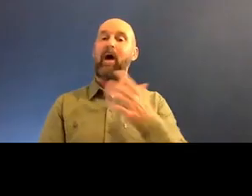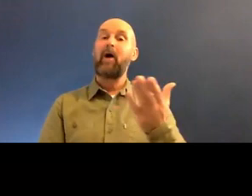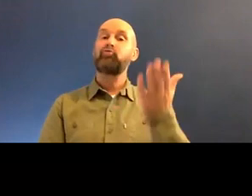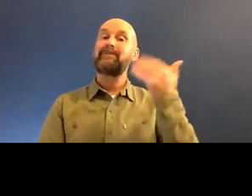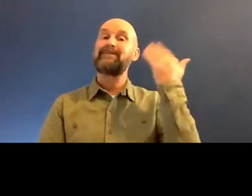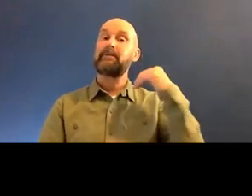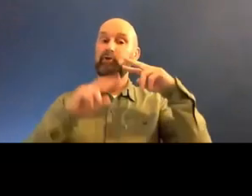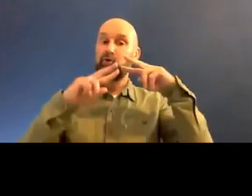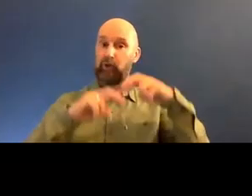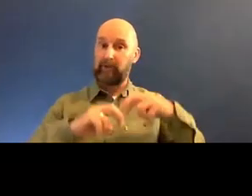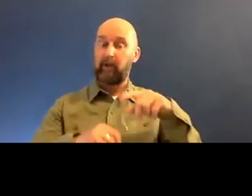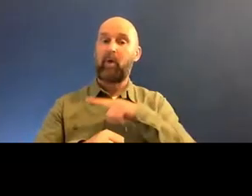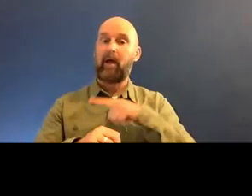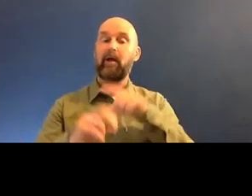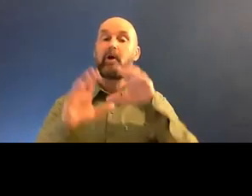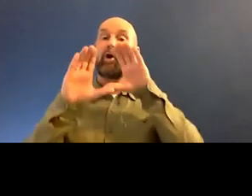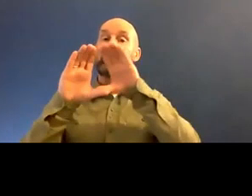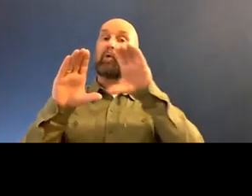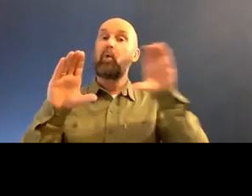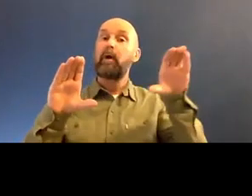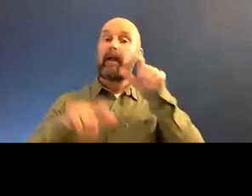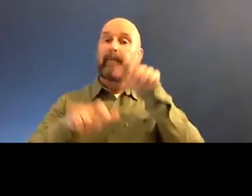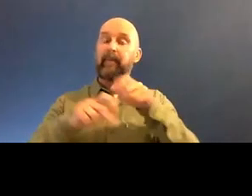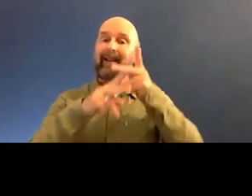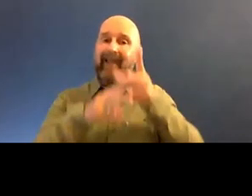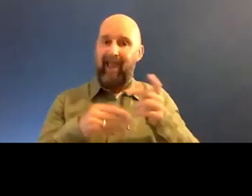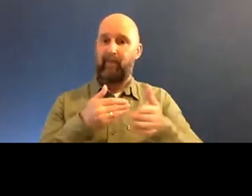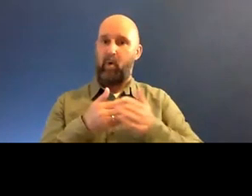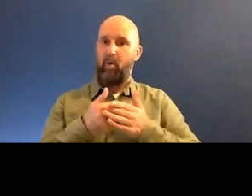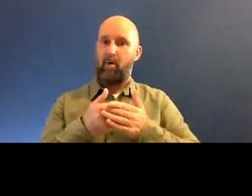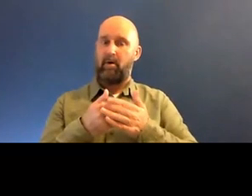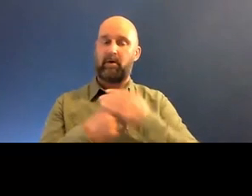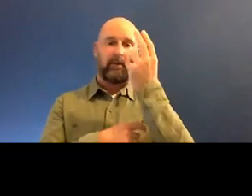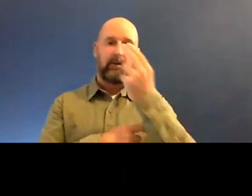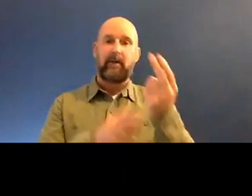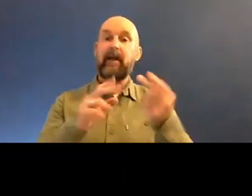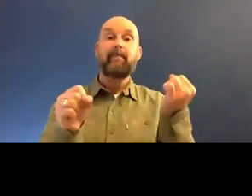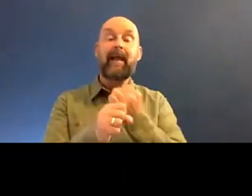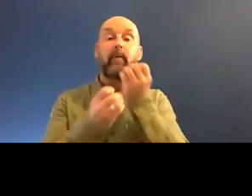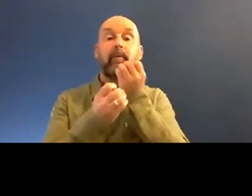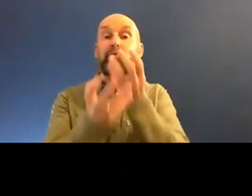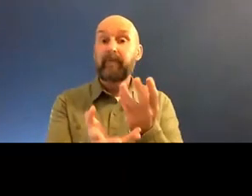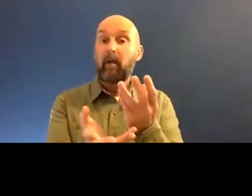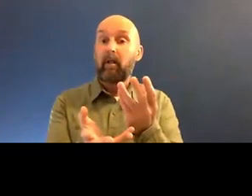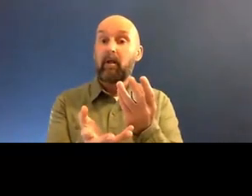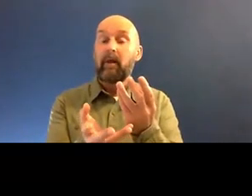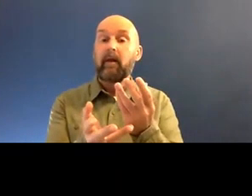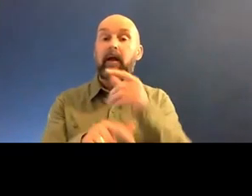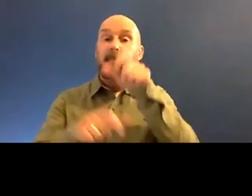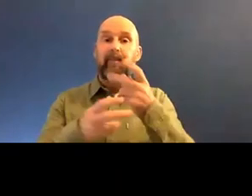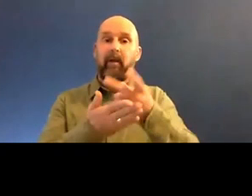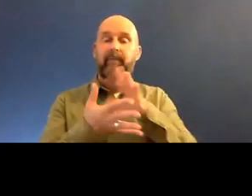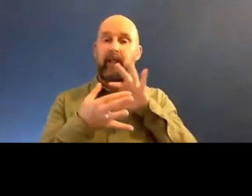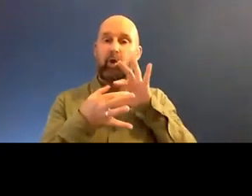that with kind of mirror work, people care about places. And if you beautify those places, then they have a slight